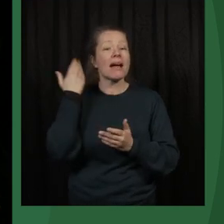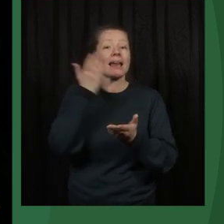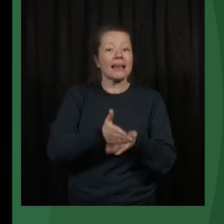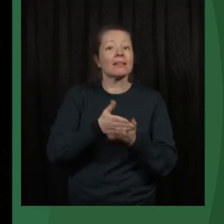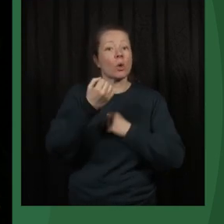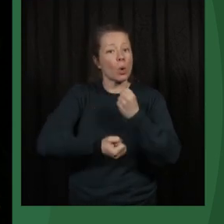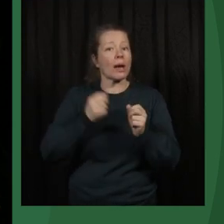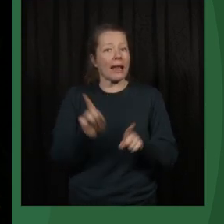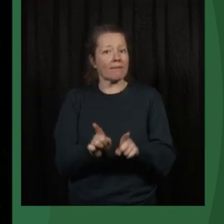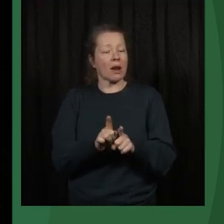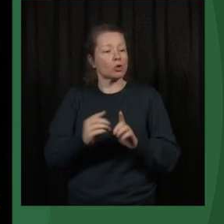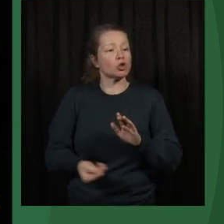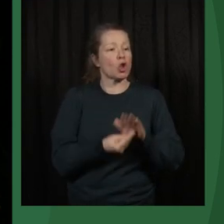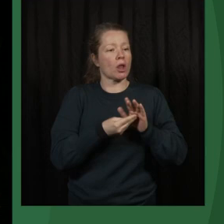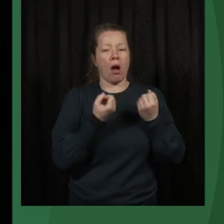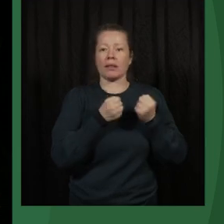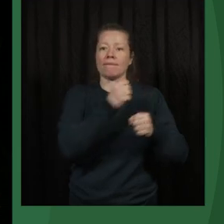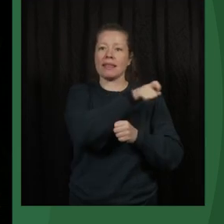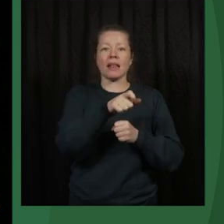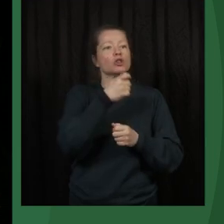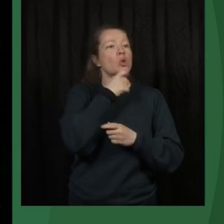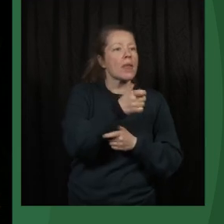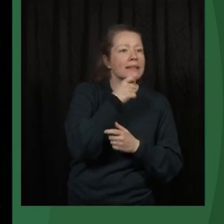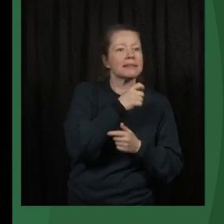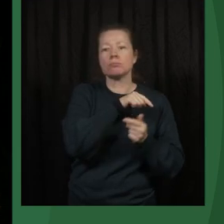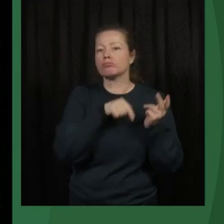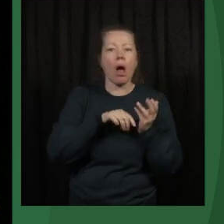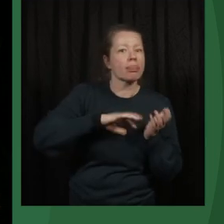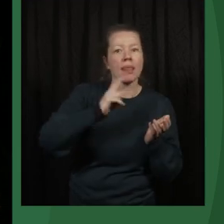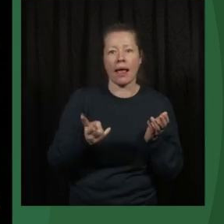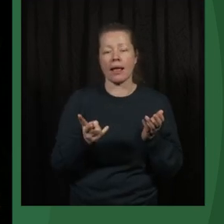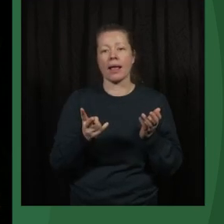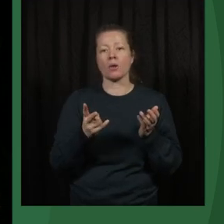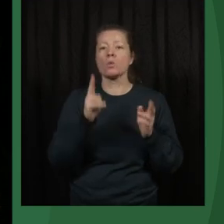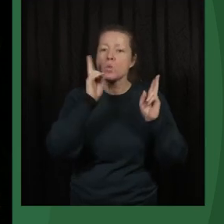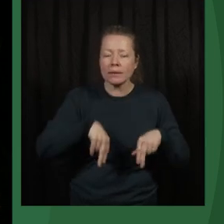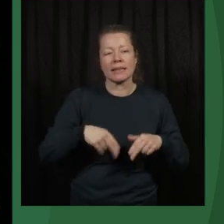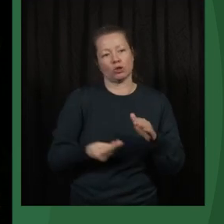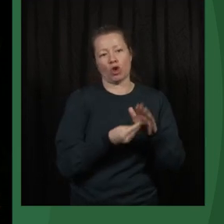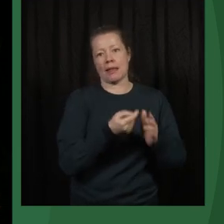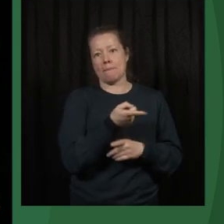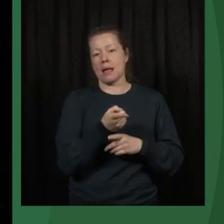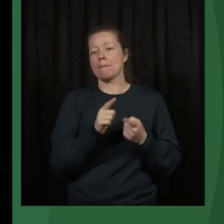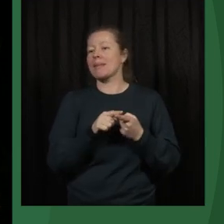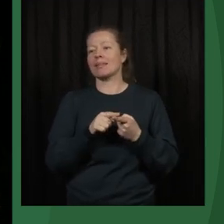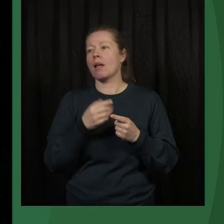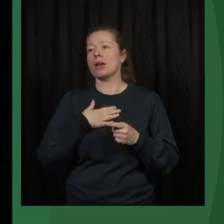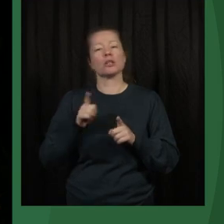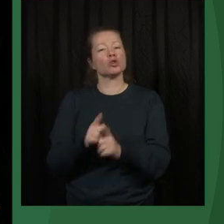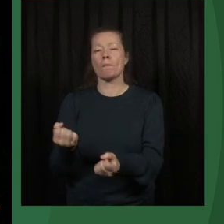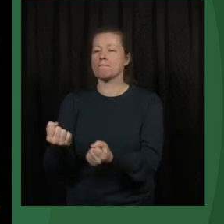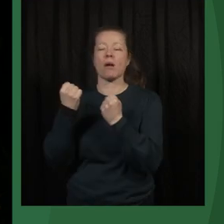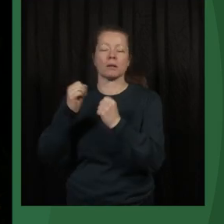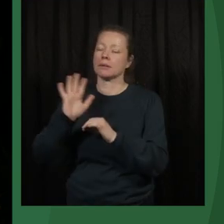support activists, journalists and others anyway. But, you know, it doesn't have that kind of power.